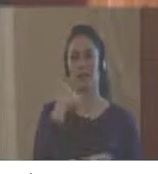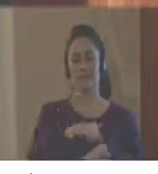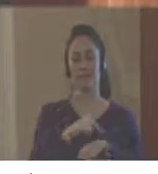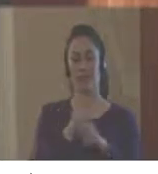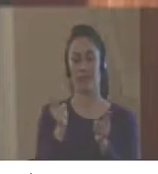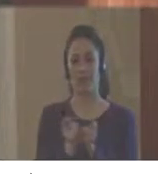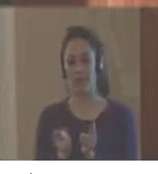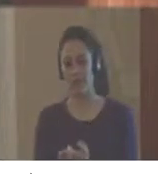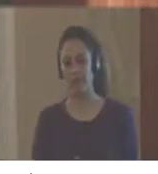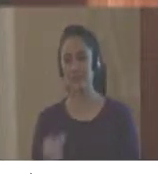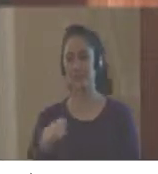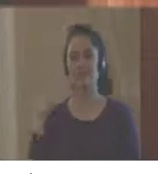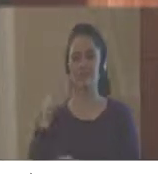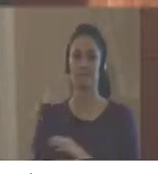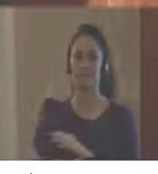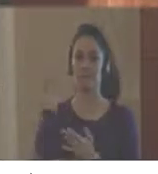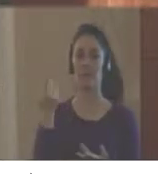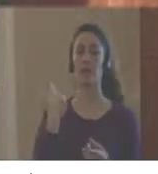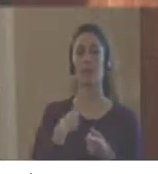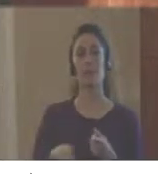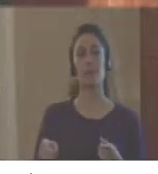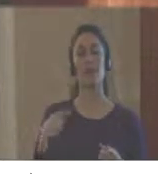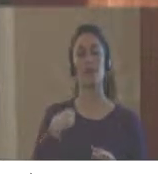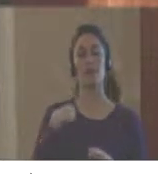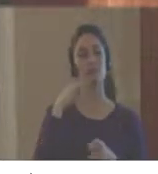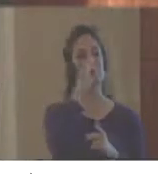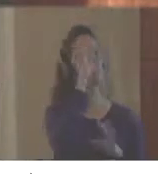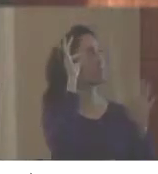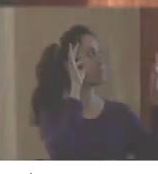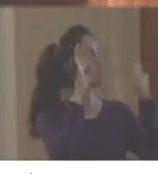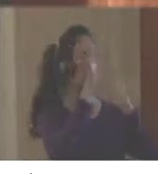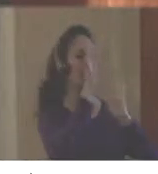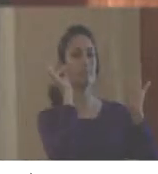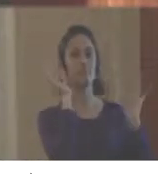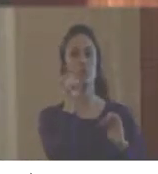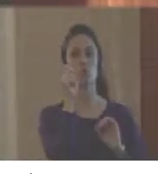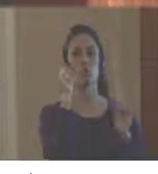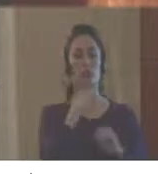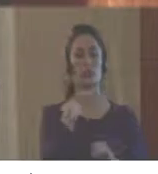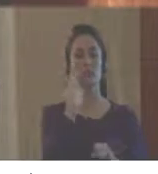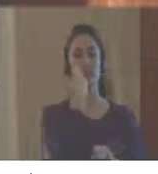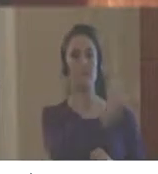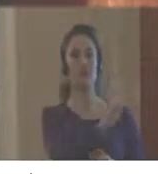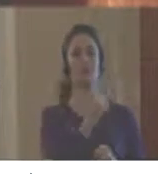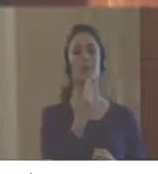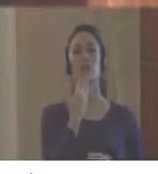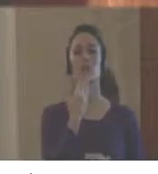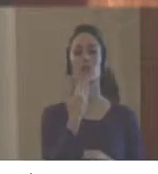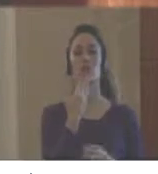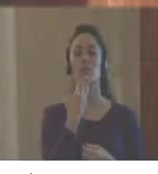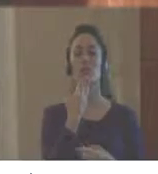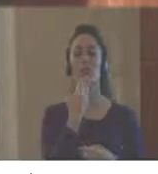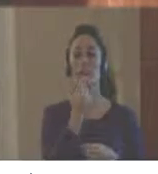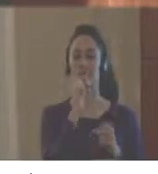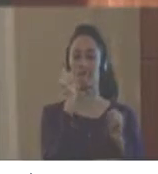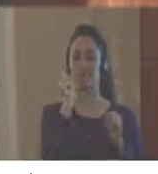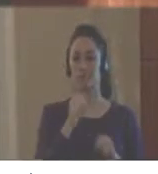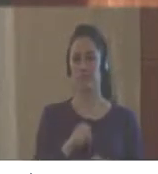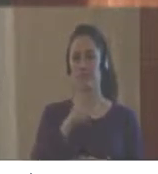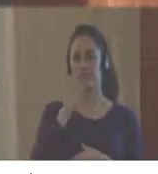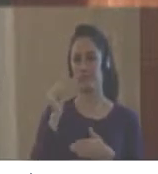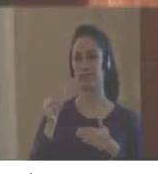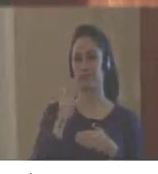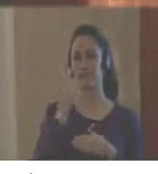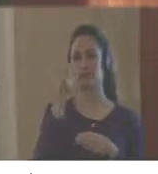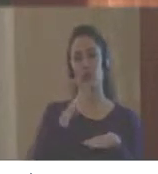I can't do this – show everybody everything. But I've shown you just a couple of them. I've selected some so that you can